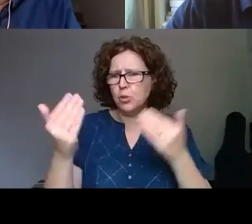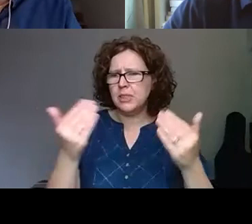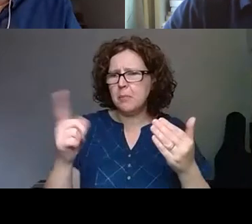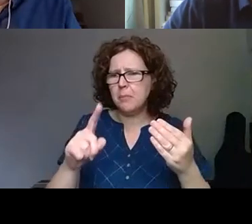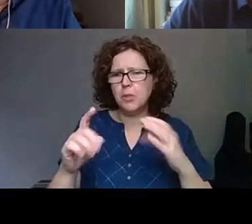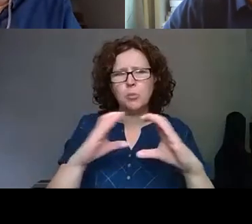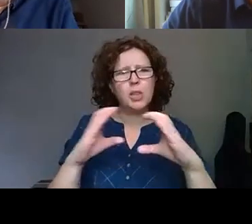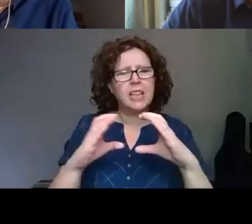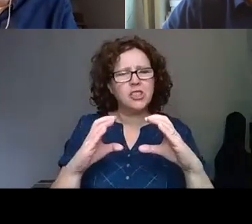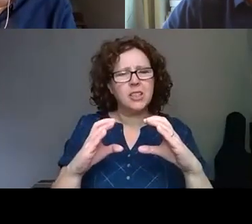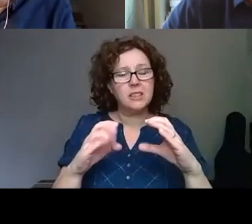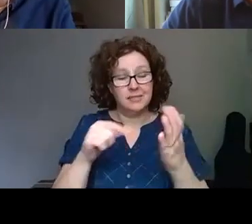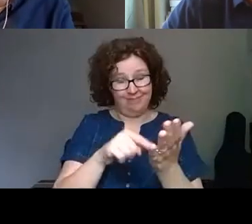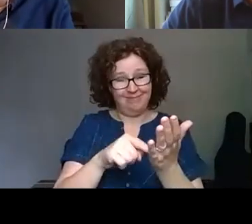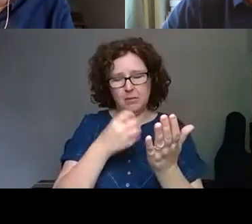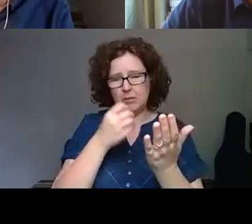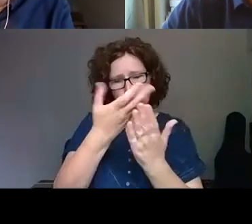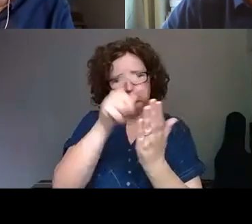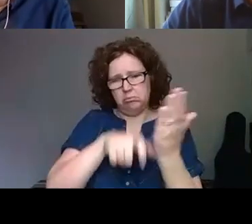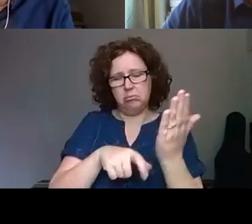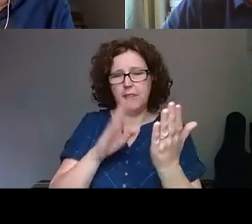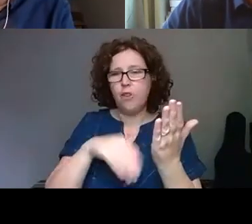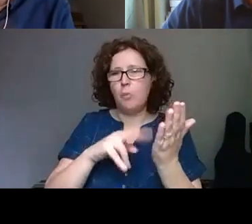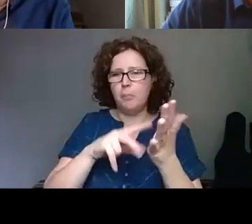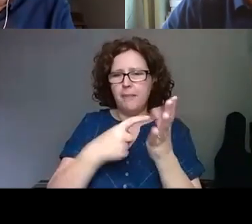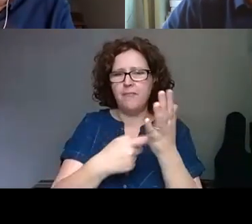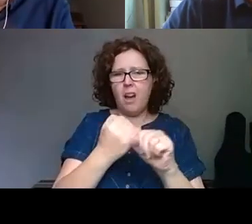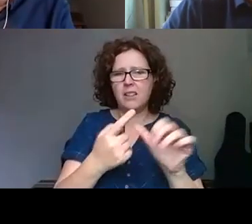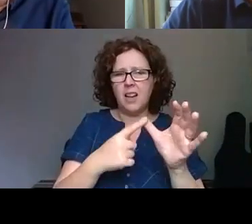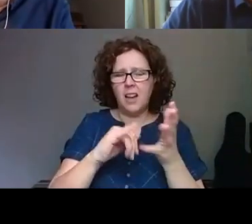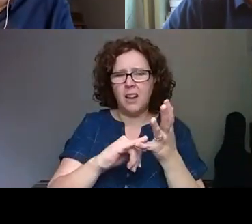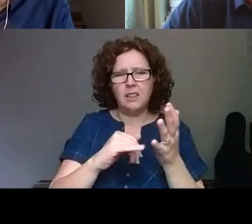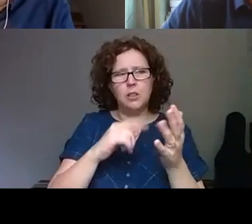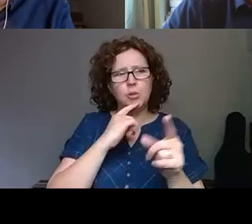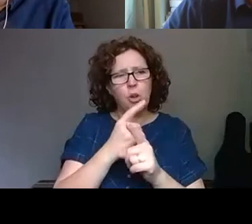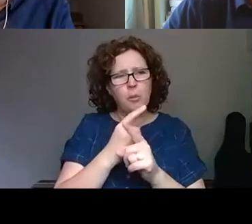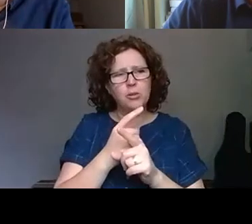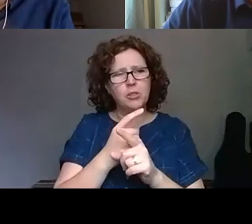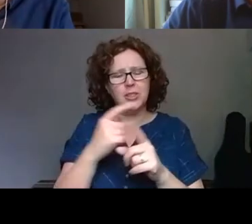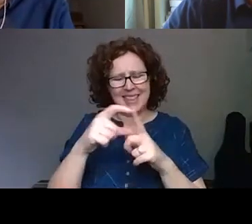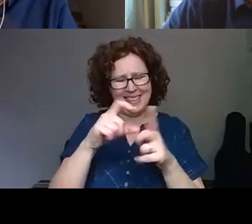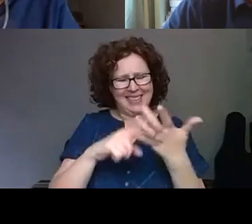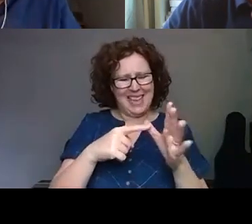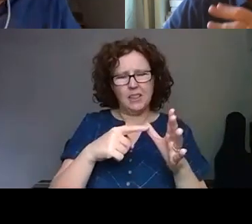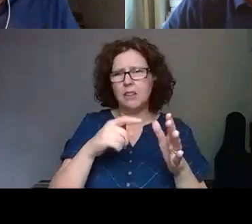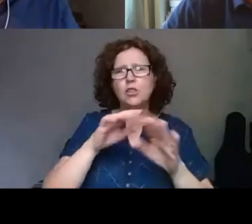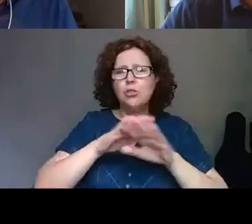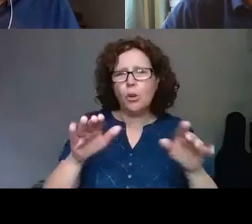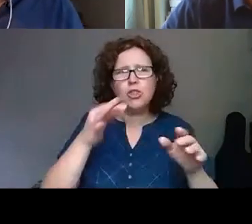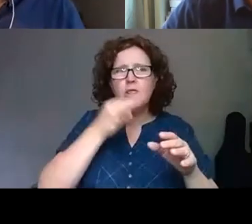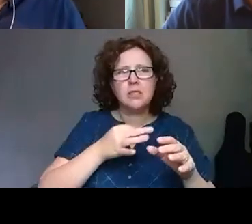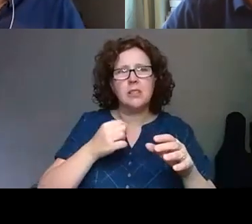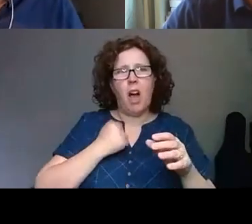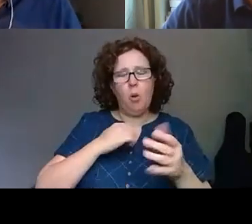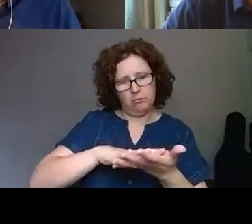it was it was about us noticing that there's more to the data of the organization than just our collections data. know, there's a whole data